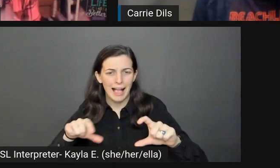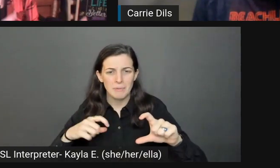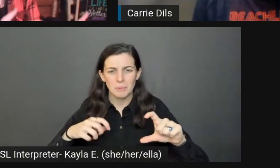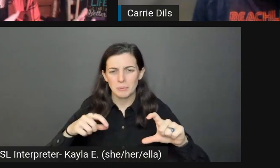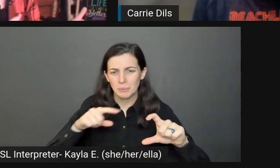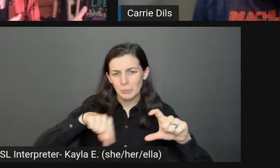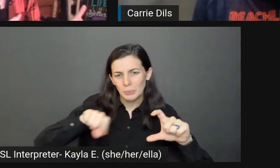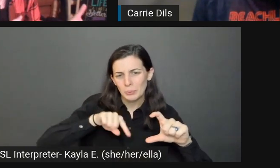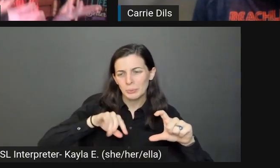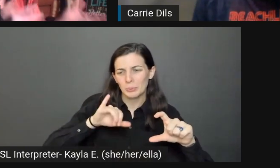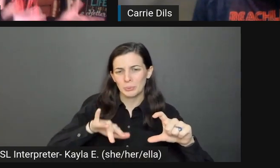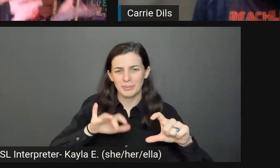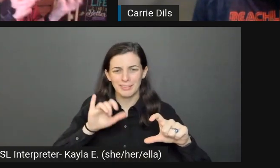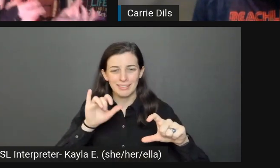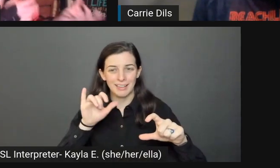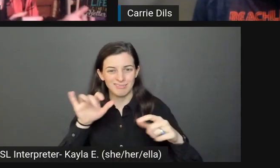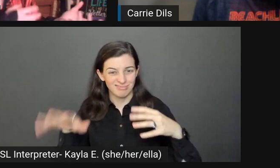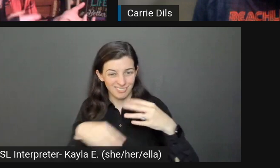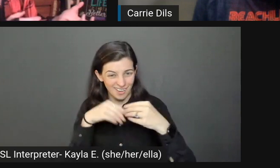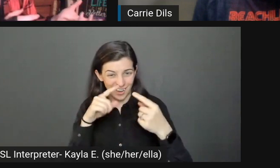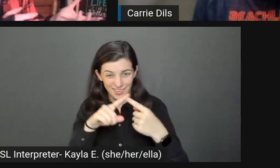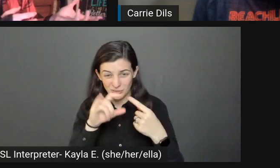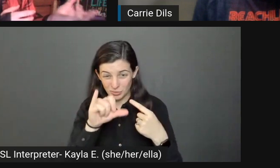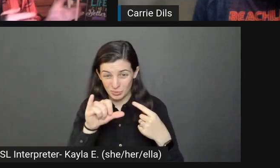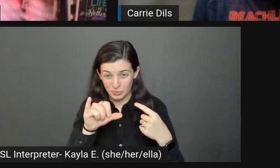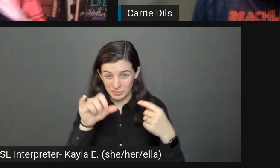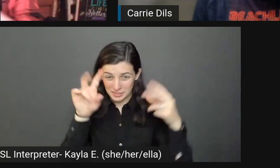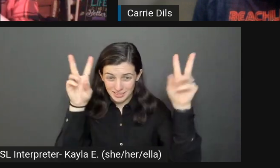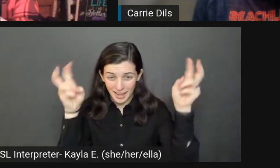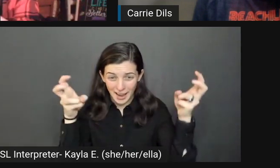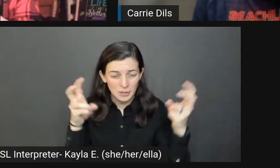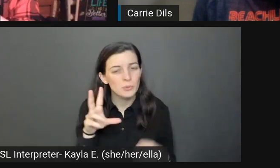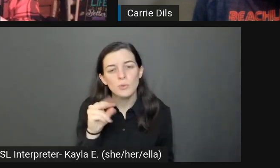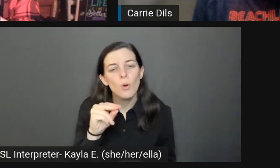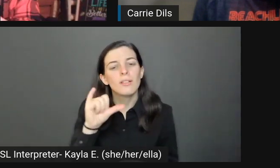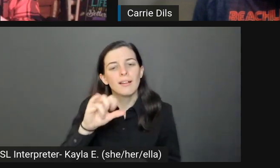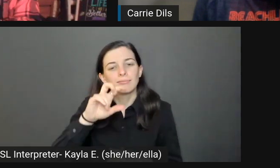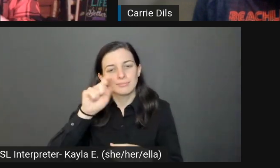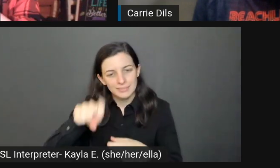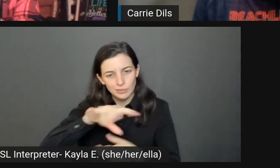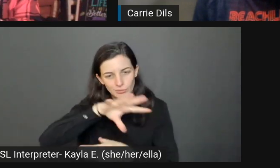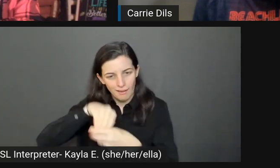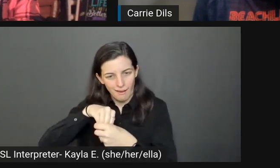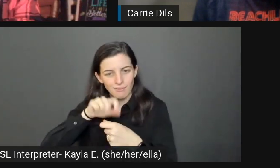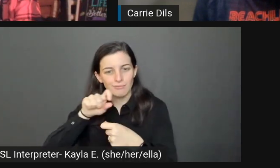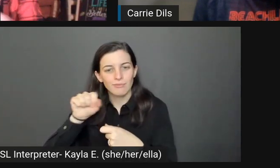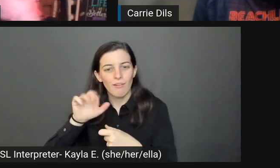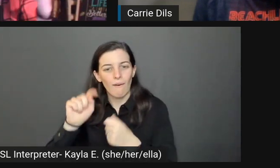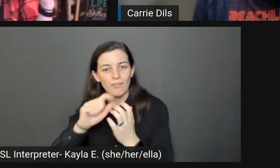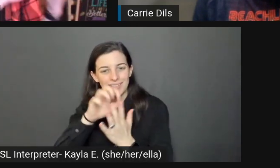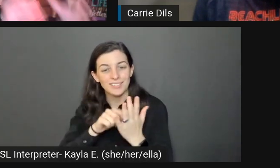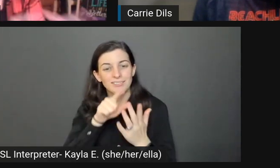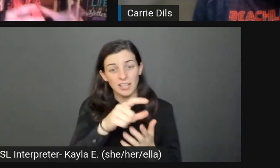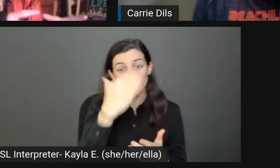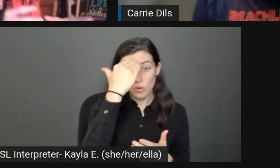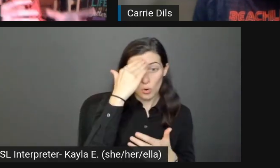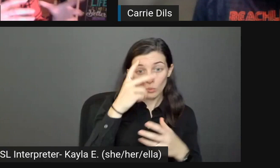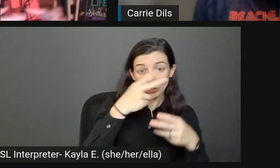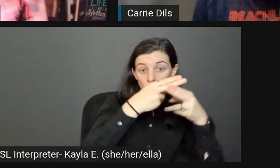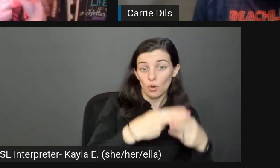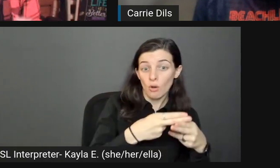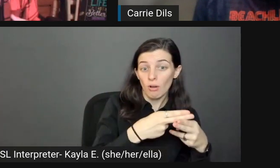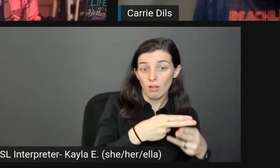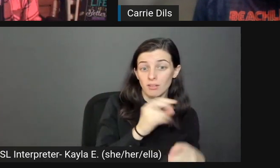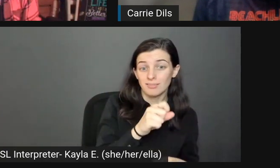Anyway, that's the kind of stuff that needs to go into the alt text. They already know what the product and what the product is called. Alt